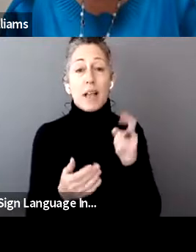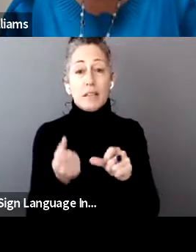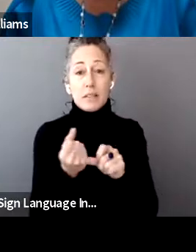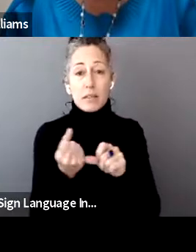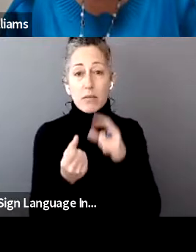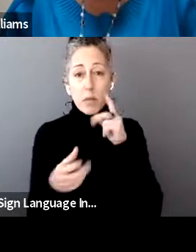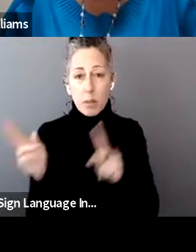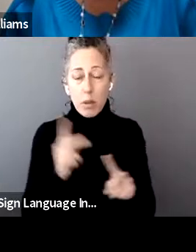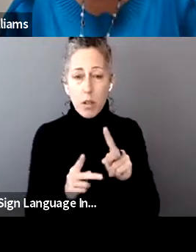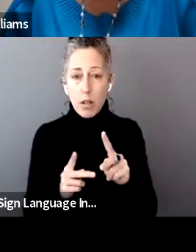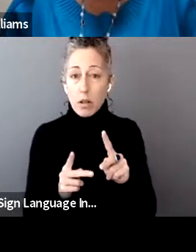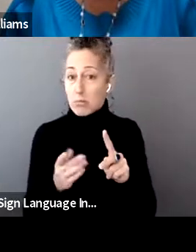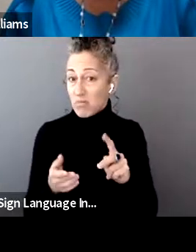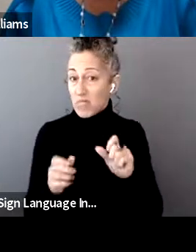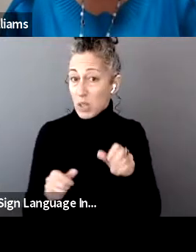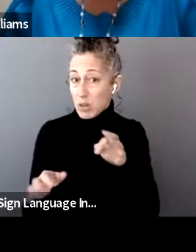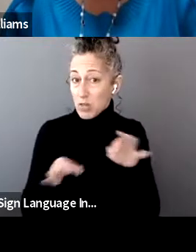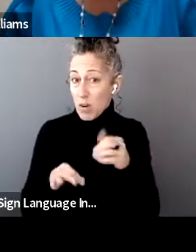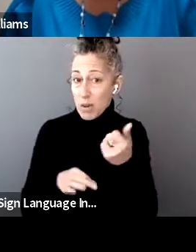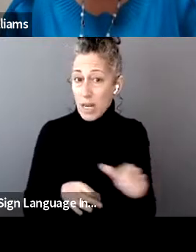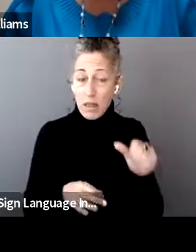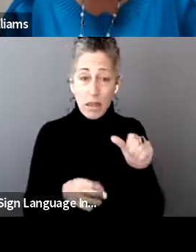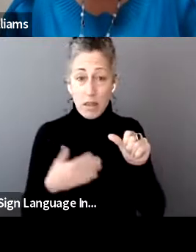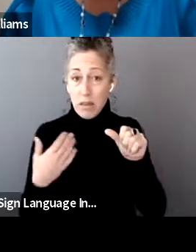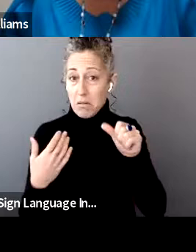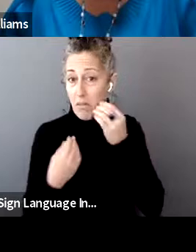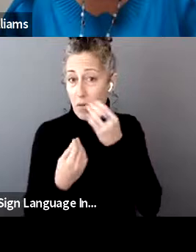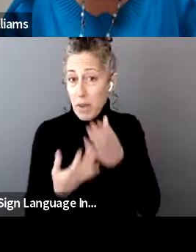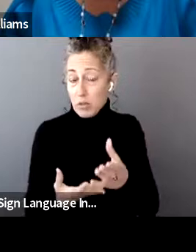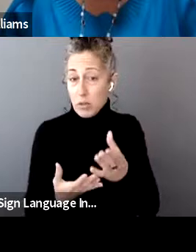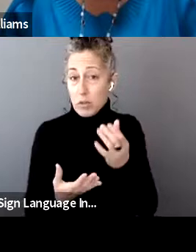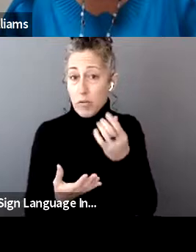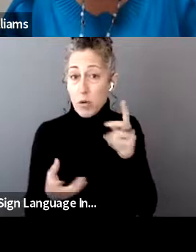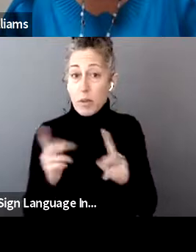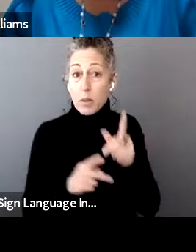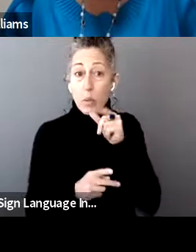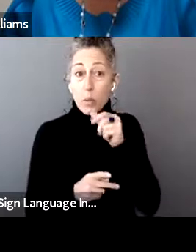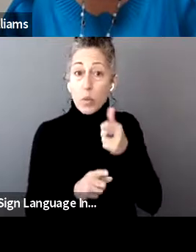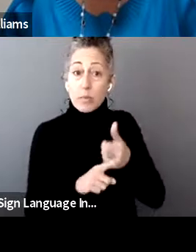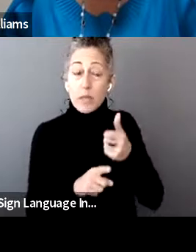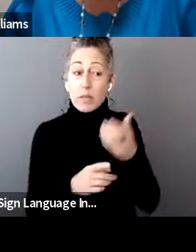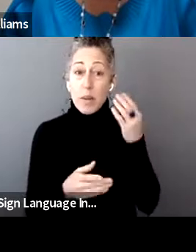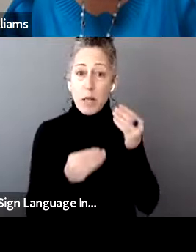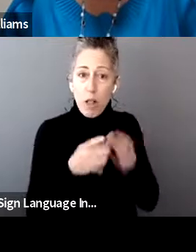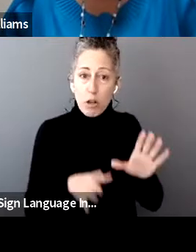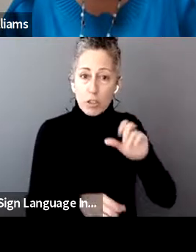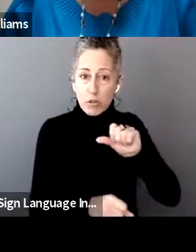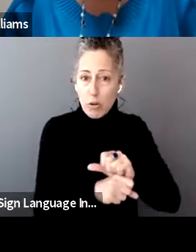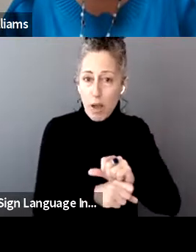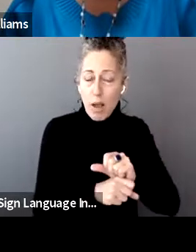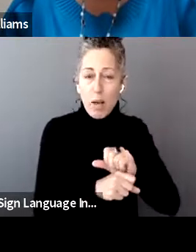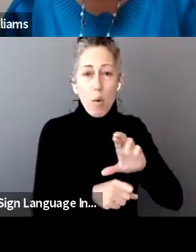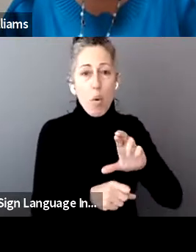any information that might be useful to know for those who have lost a job or saw a change in their income like